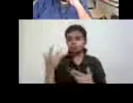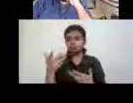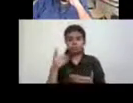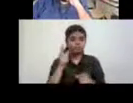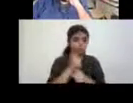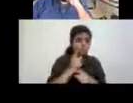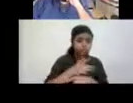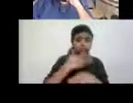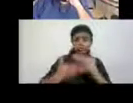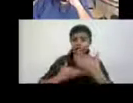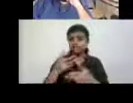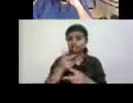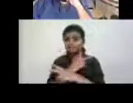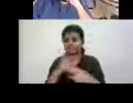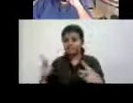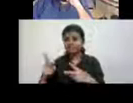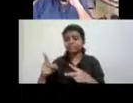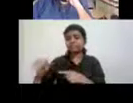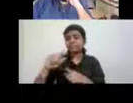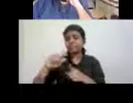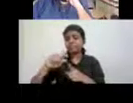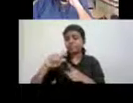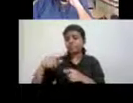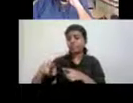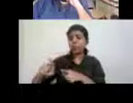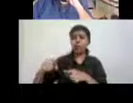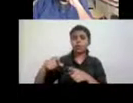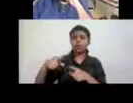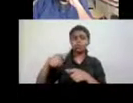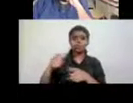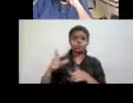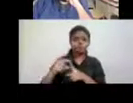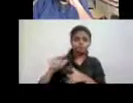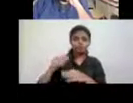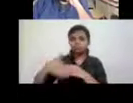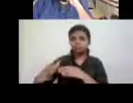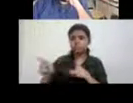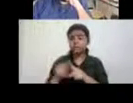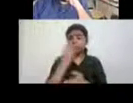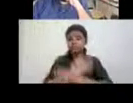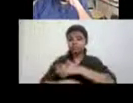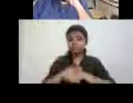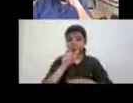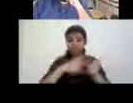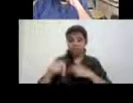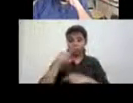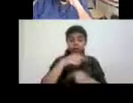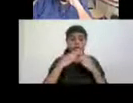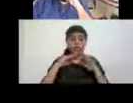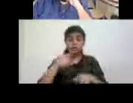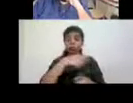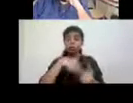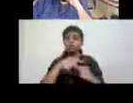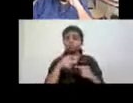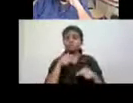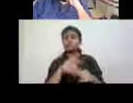teacher, or practitioner, and perpetually casts people with disability in the role of patient, student, or client.